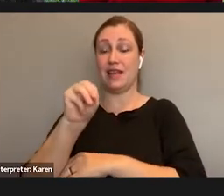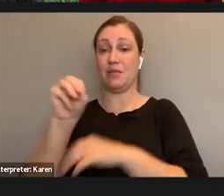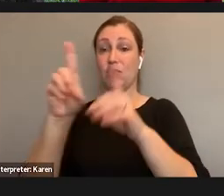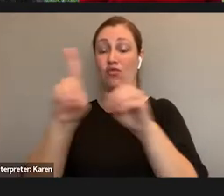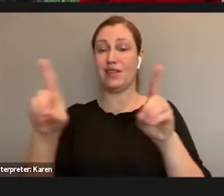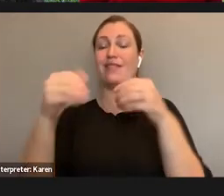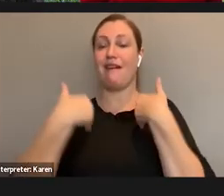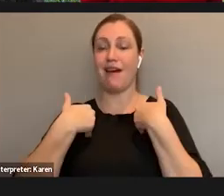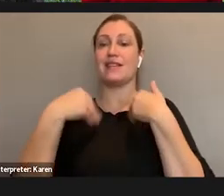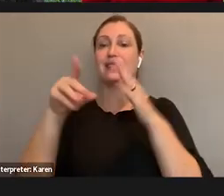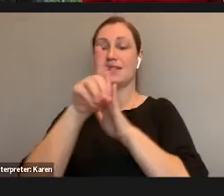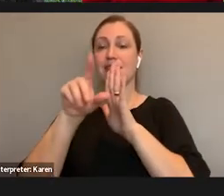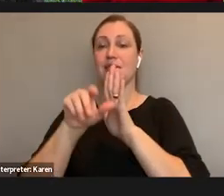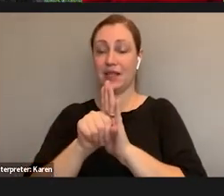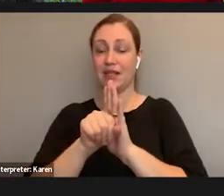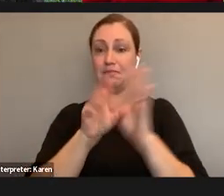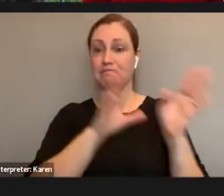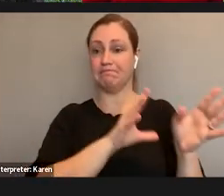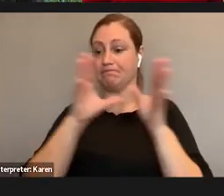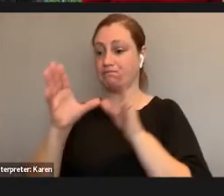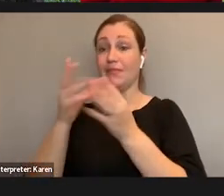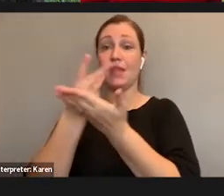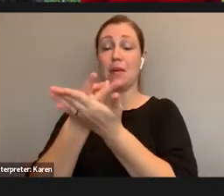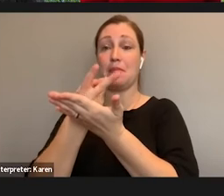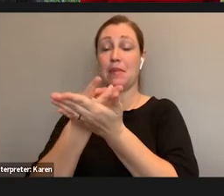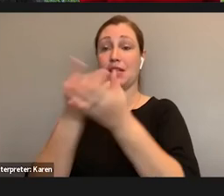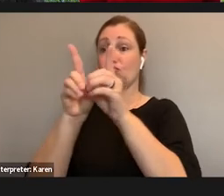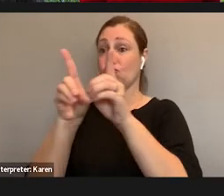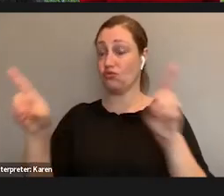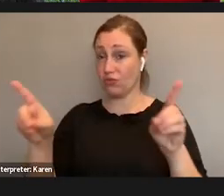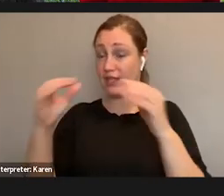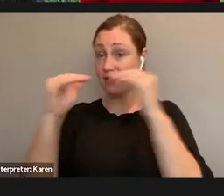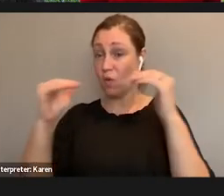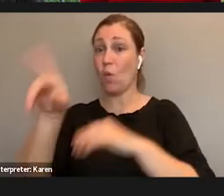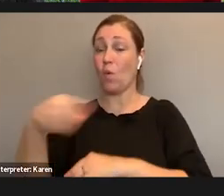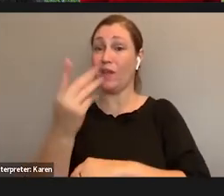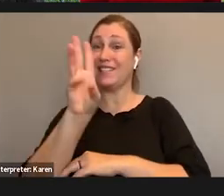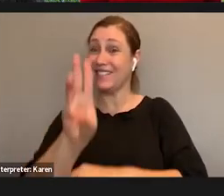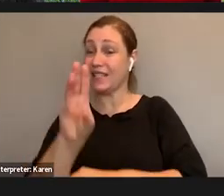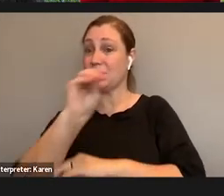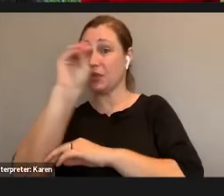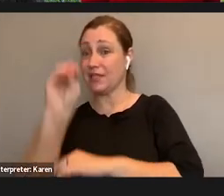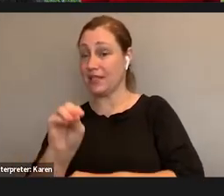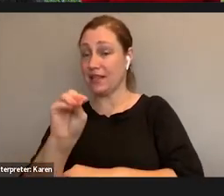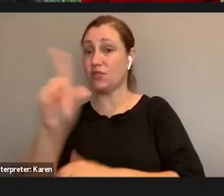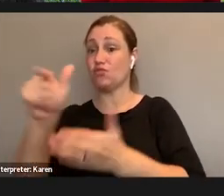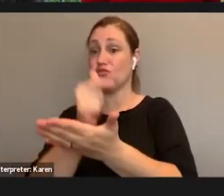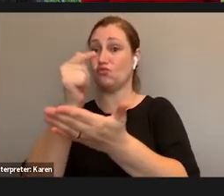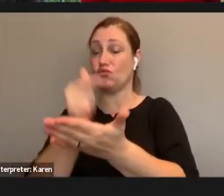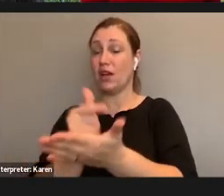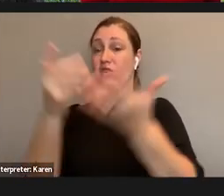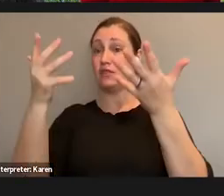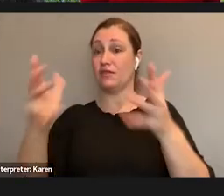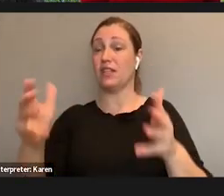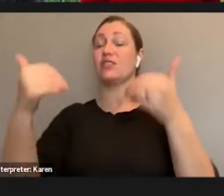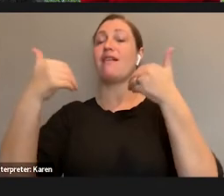When you move to the master's degree level, only 6% of those graduates identifies having a disability.